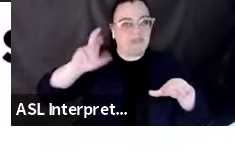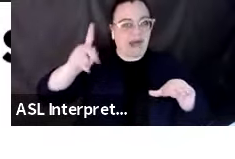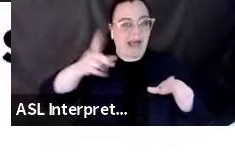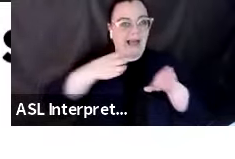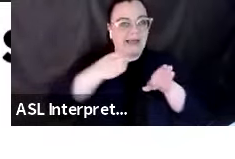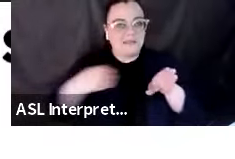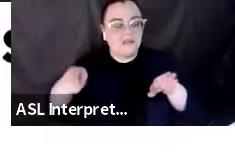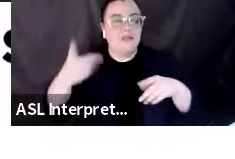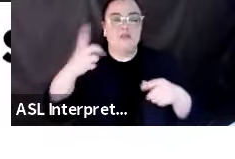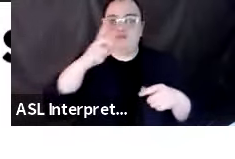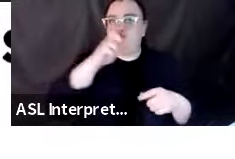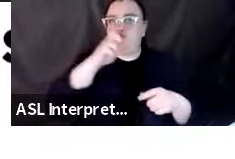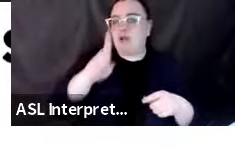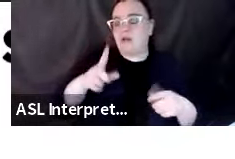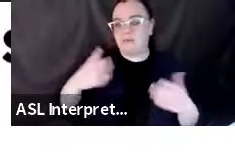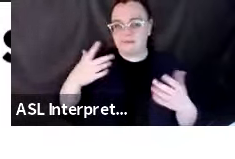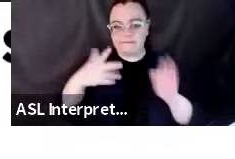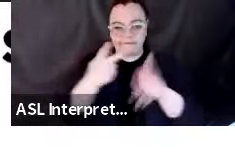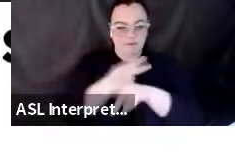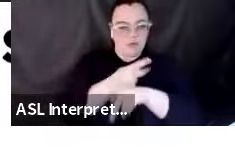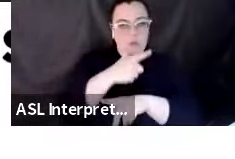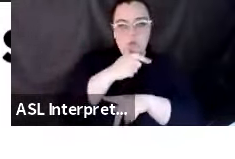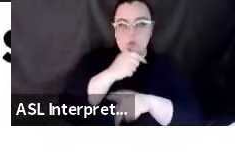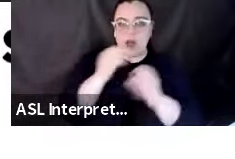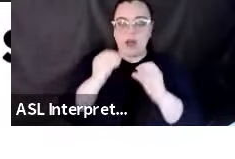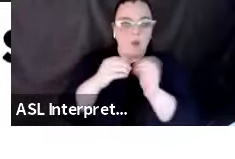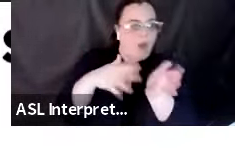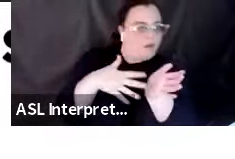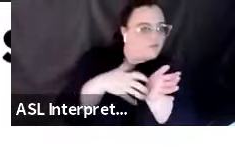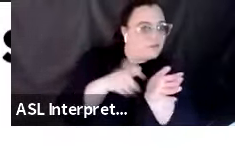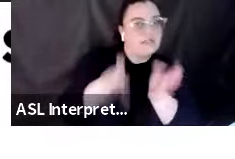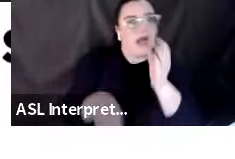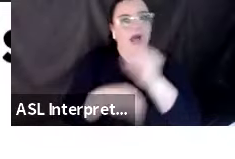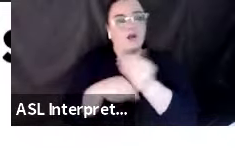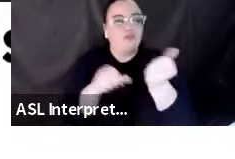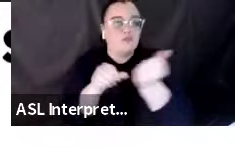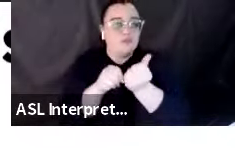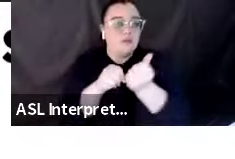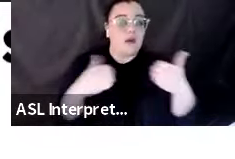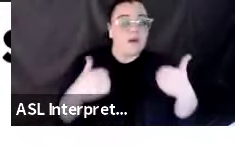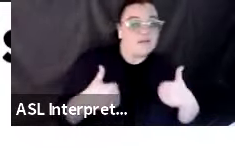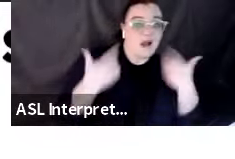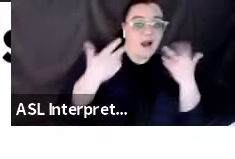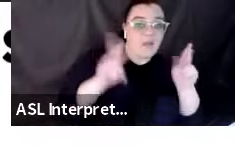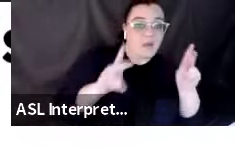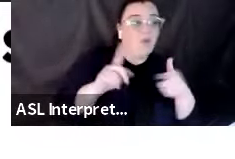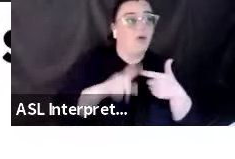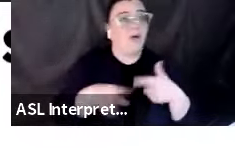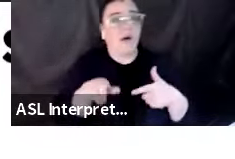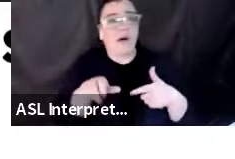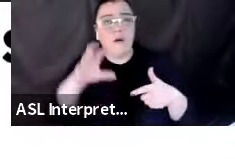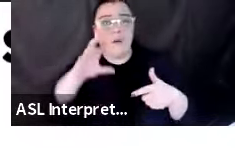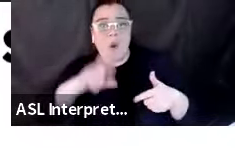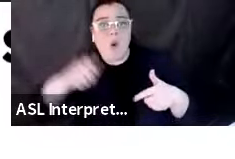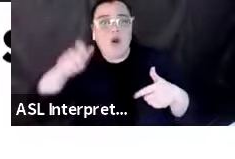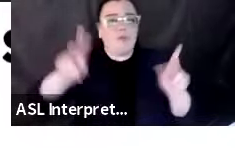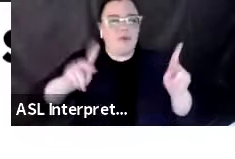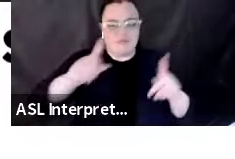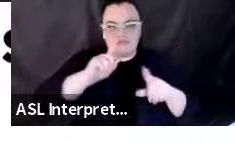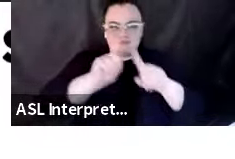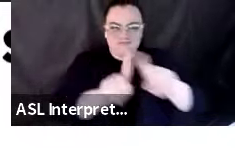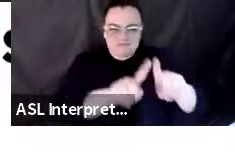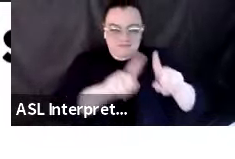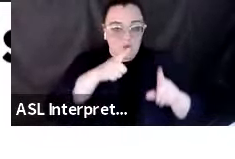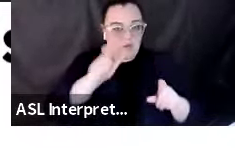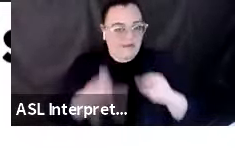vulnerabilities? Who are people who may need additional assistance, young people or others after an earthquake or other disaster?